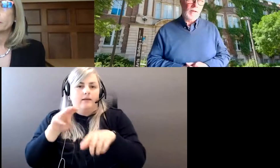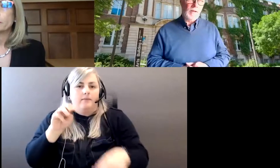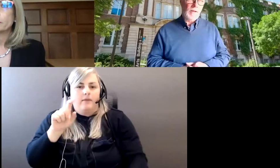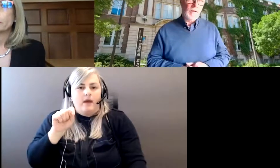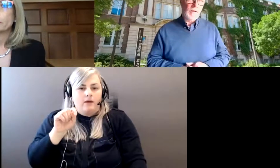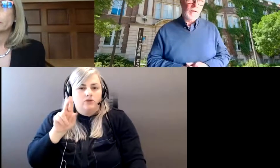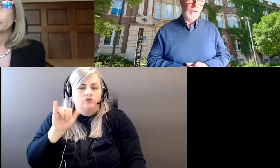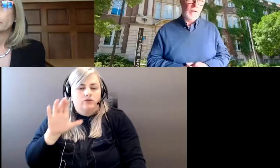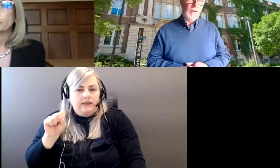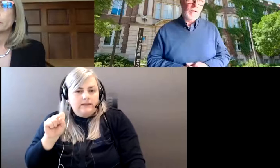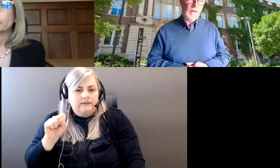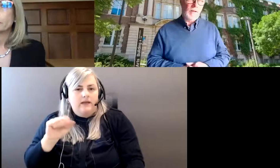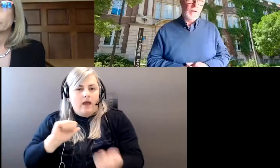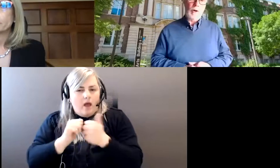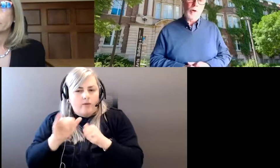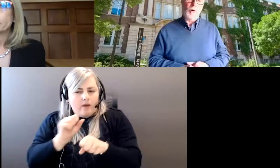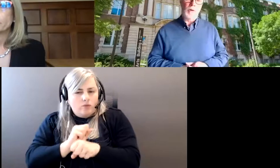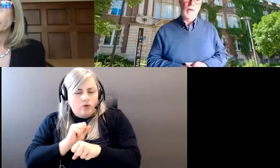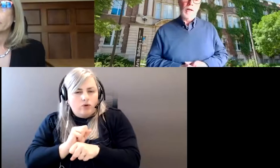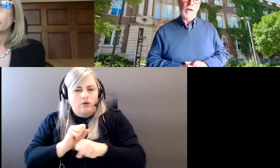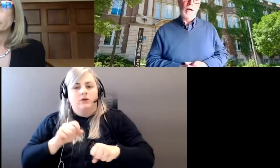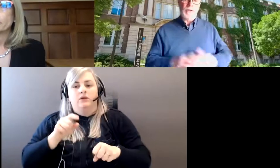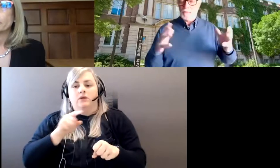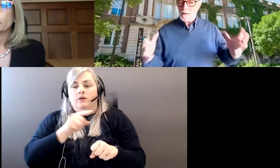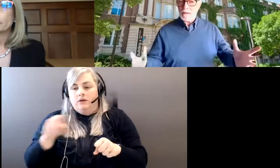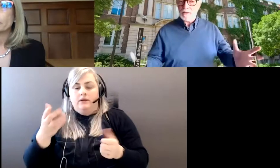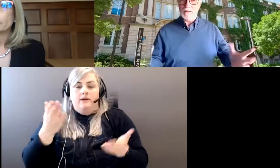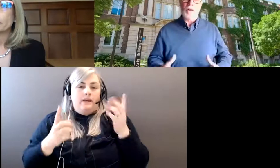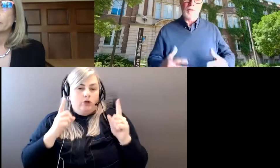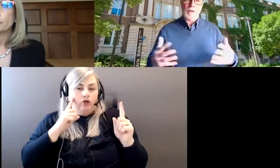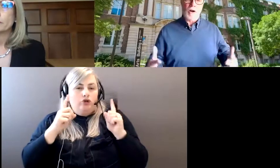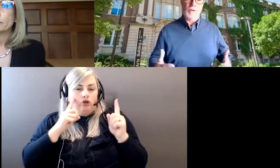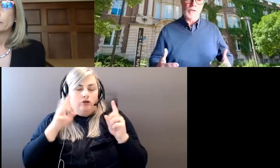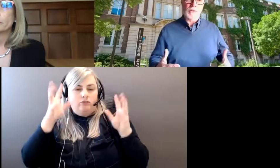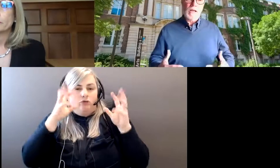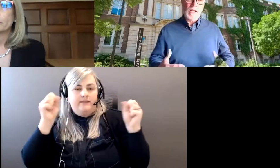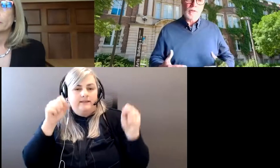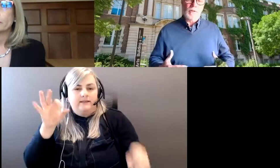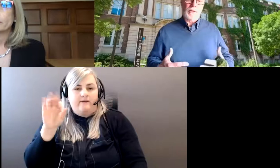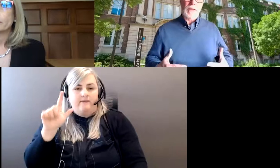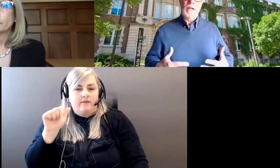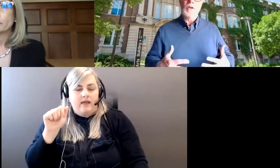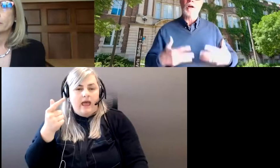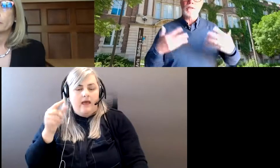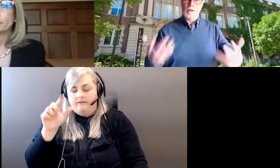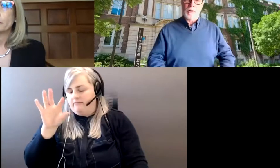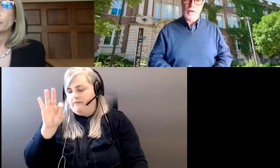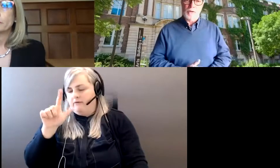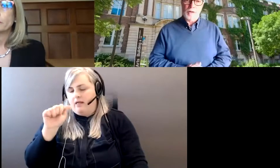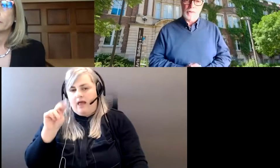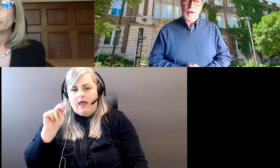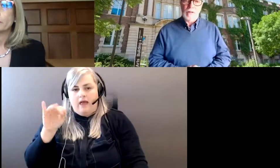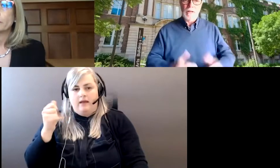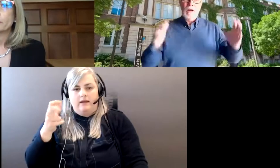and certainly if you've, um, heard, uh, president Flanagan talk about the colleges, he certainly talks a lot about